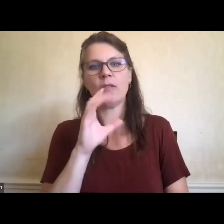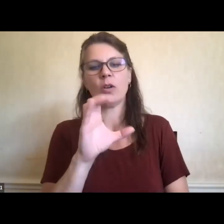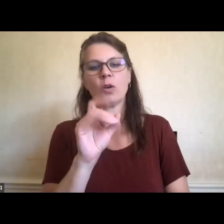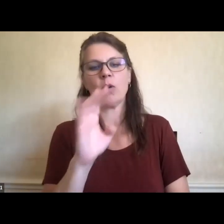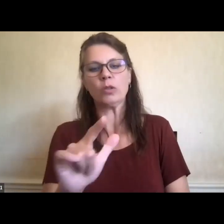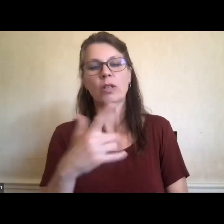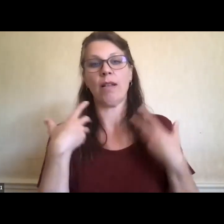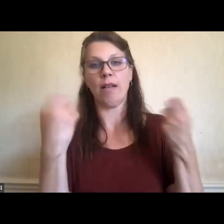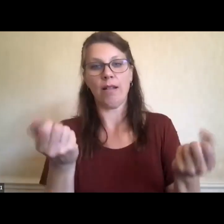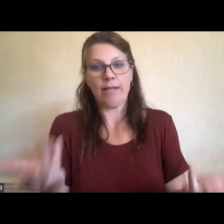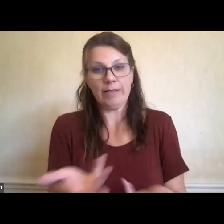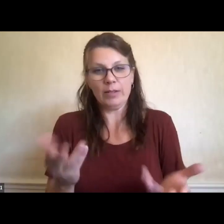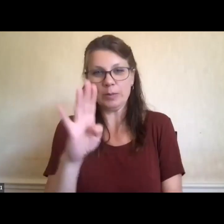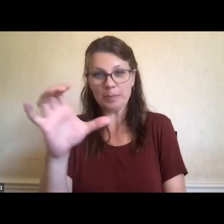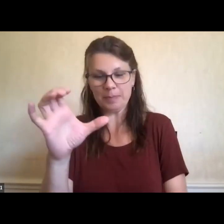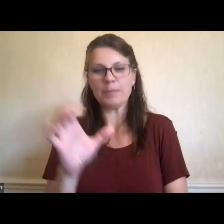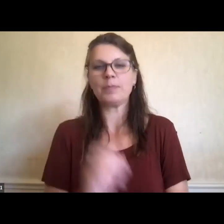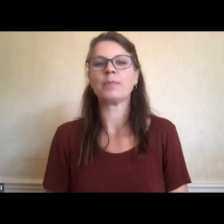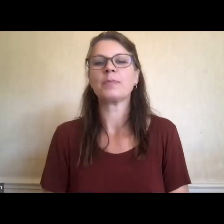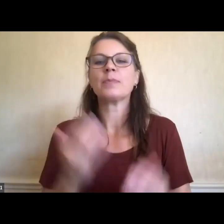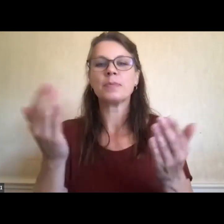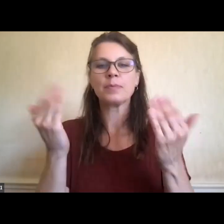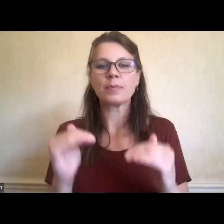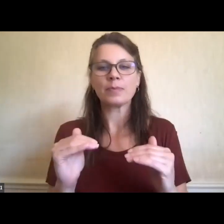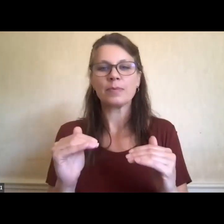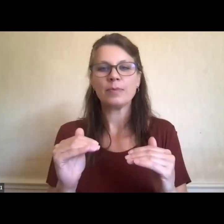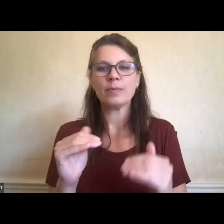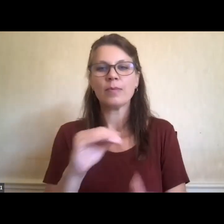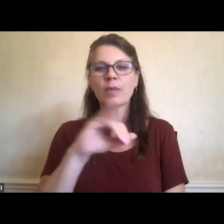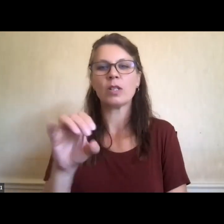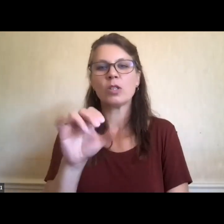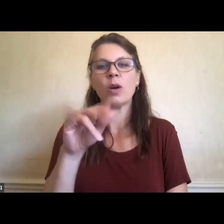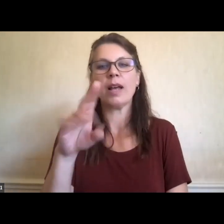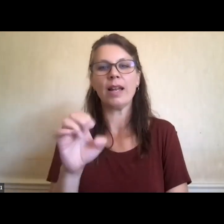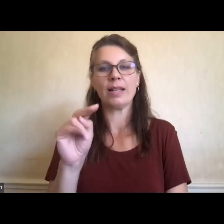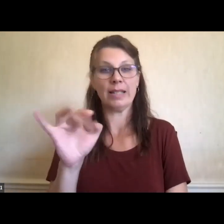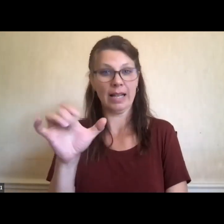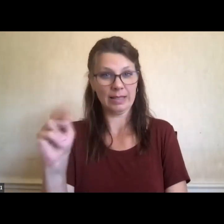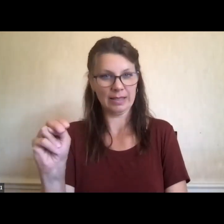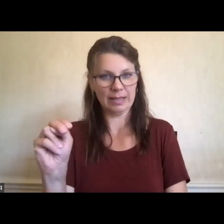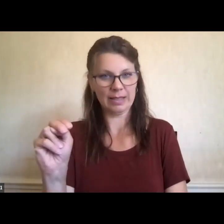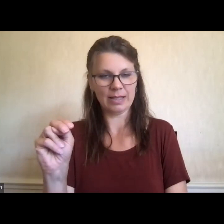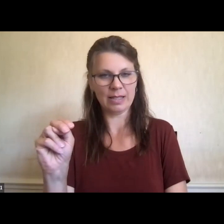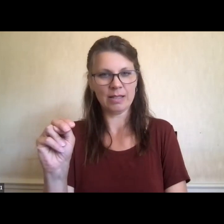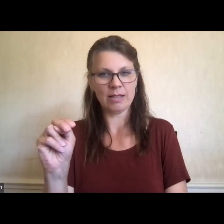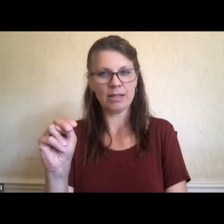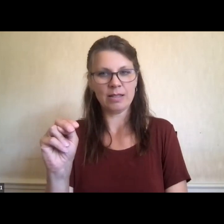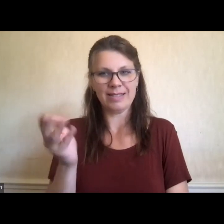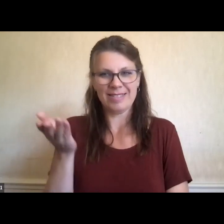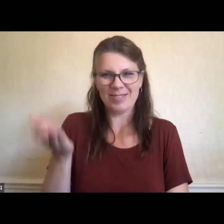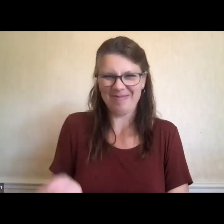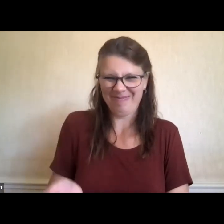here in BC. We also have Joanne Nelson with us. Joanne is